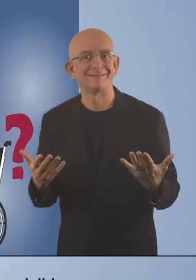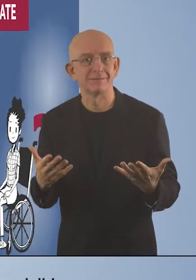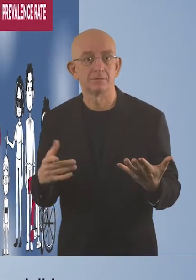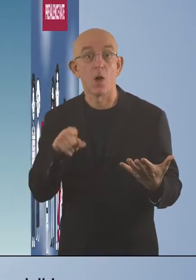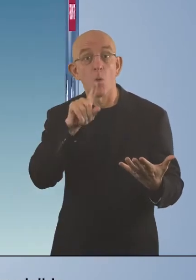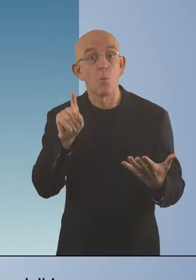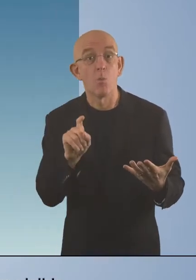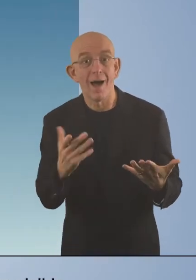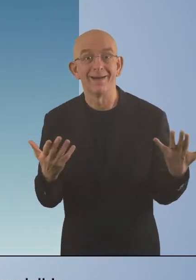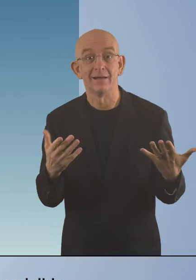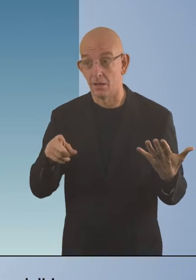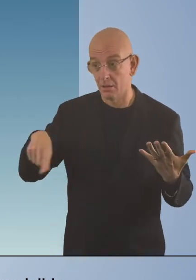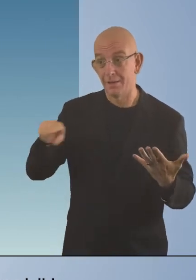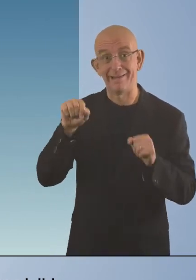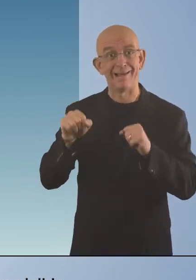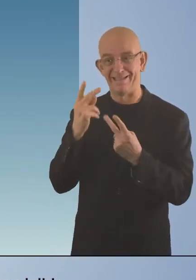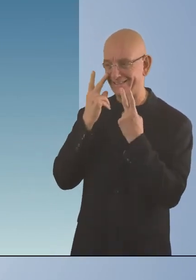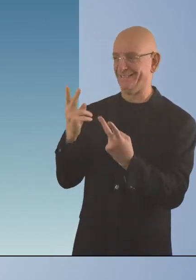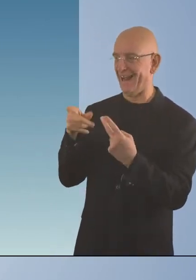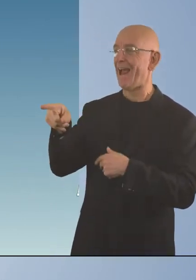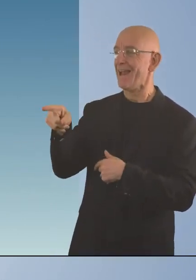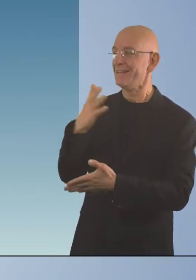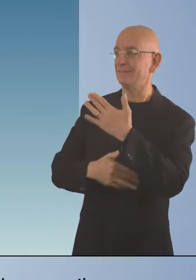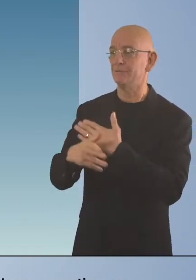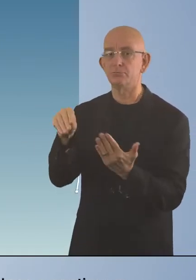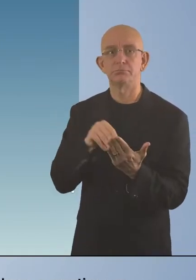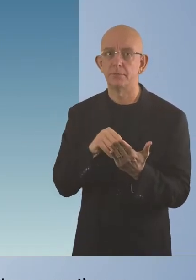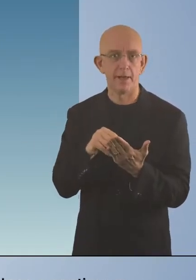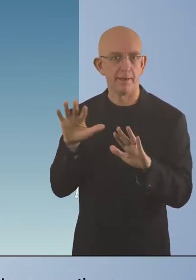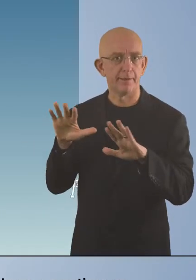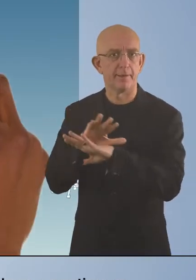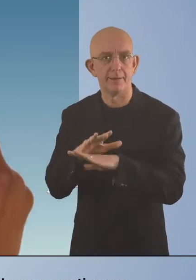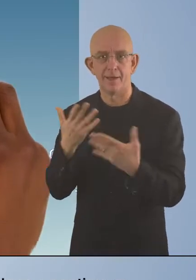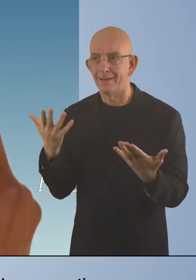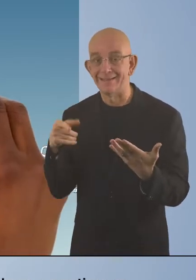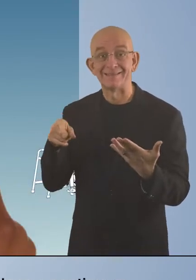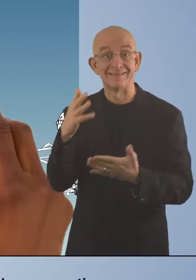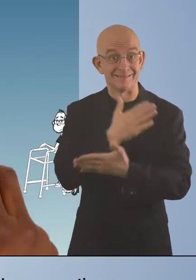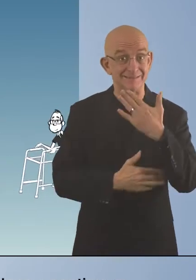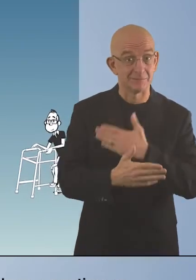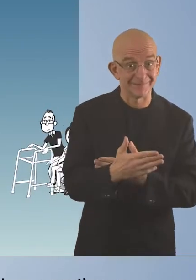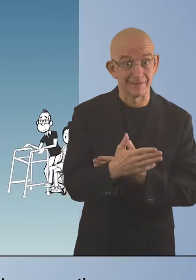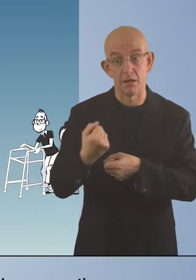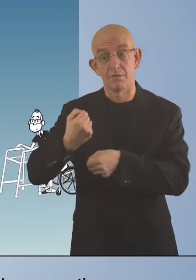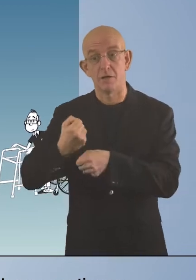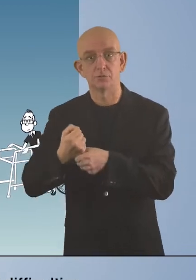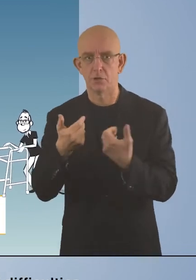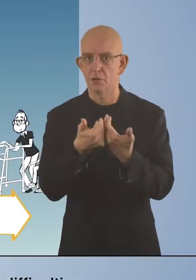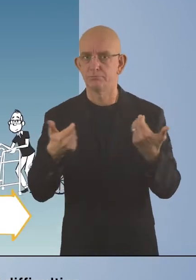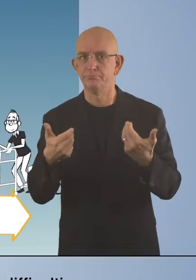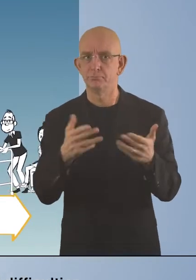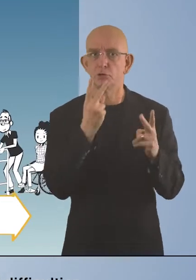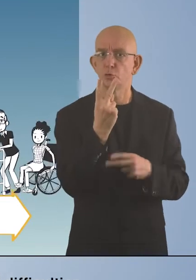This is because not all disabilities are visible. In addition, disability and functioning exist along a continuum,